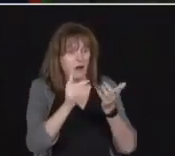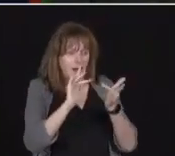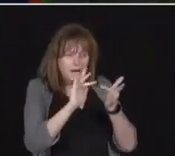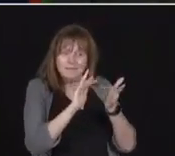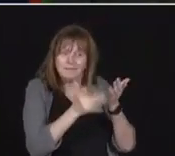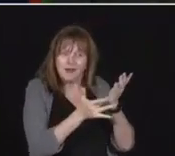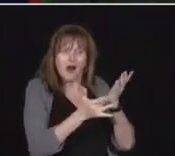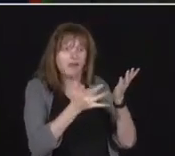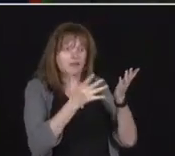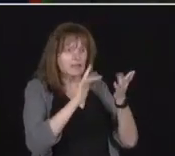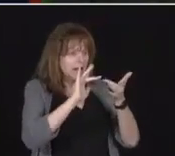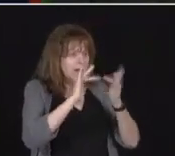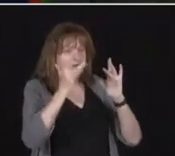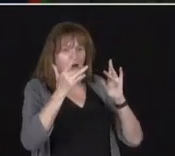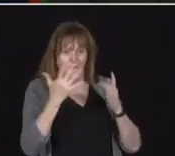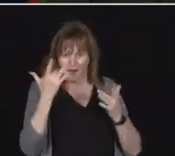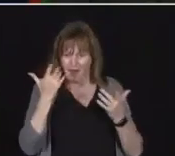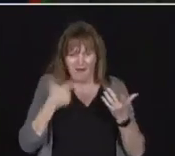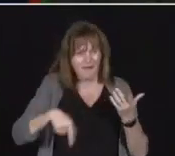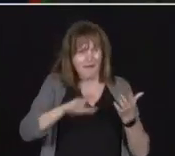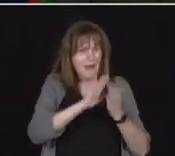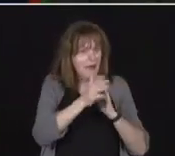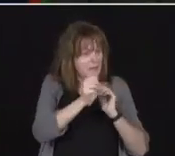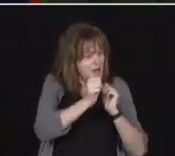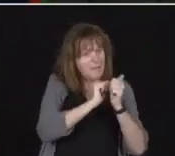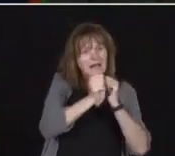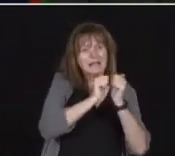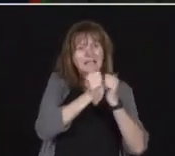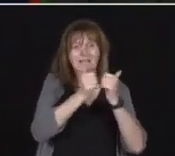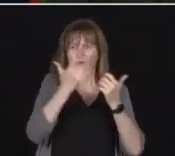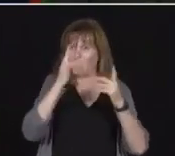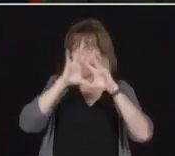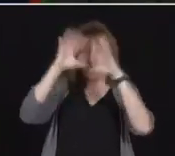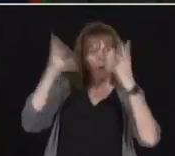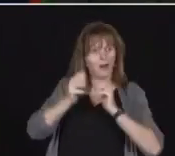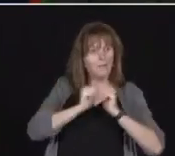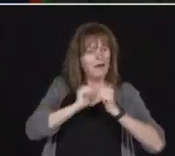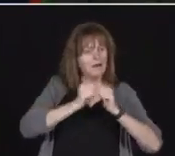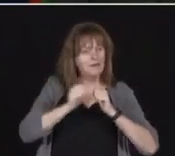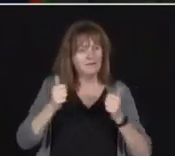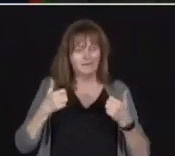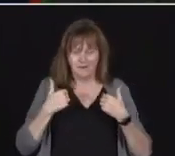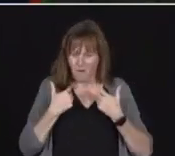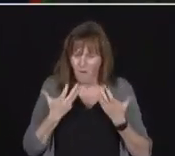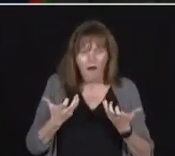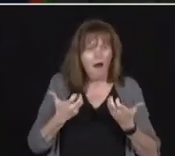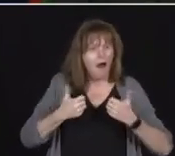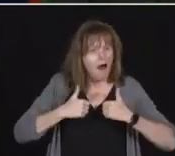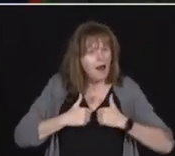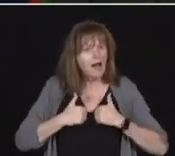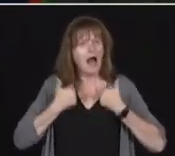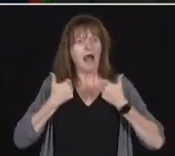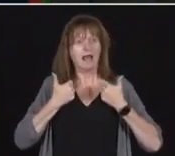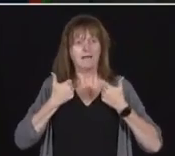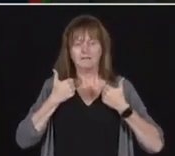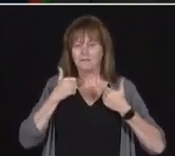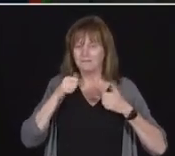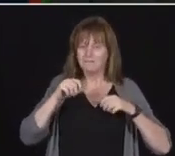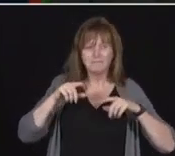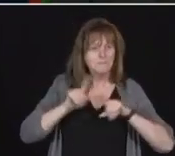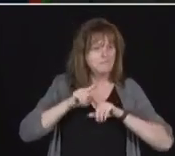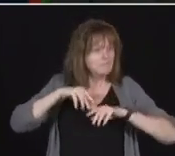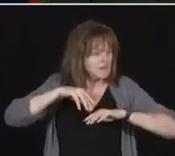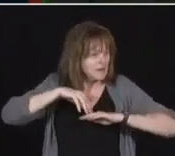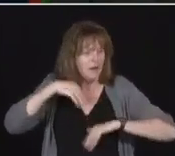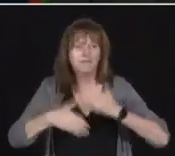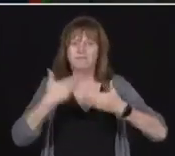economic landscape. It is why we continue to make the case for live, dynamic, synchronous learning to provide a sense of community with their educators and their